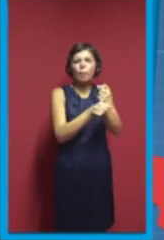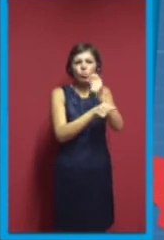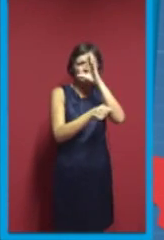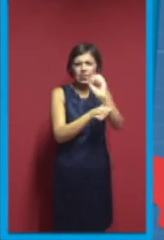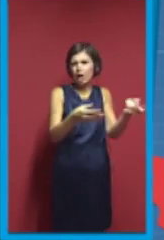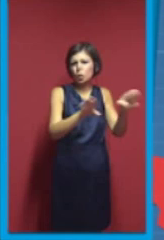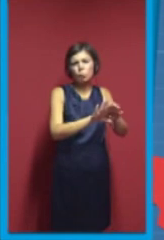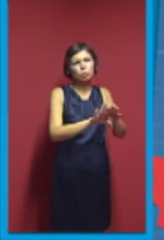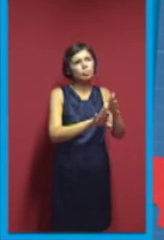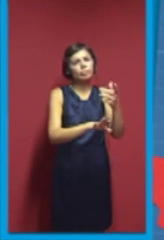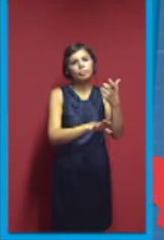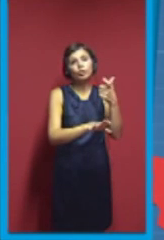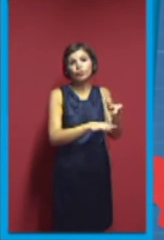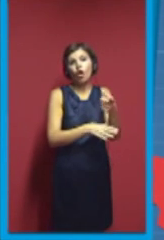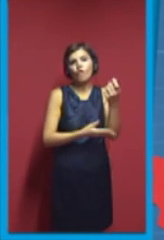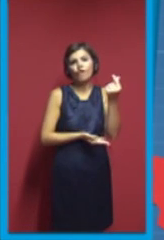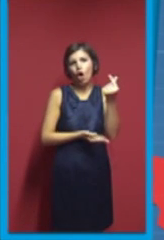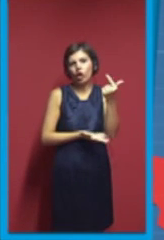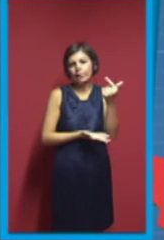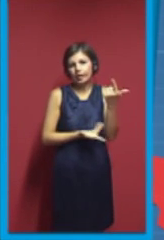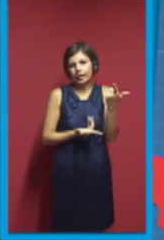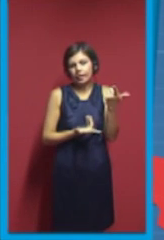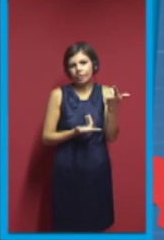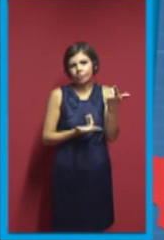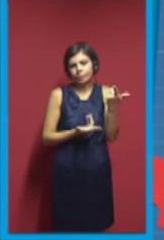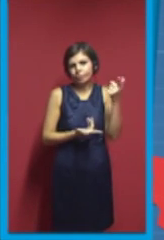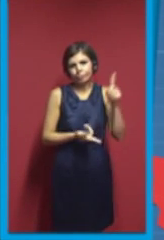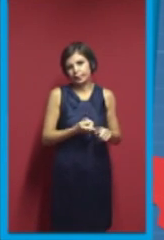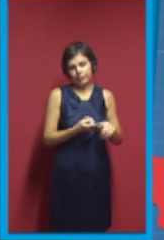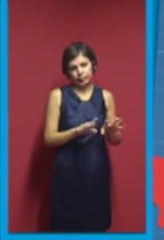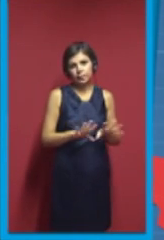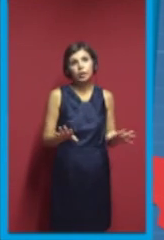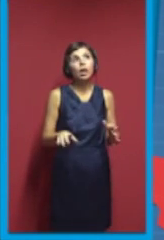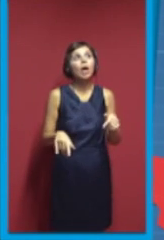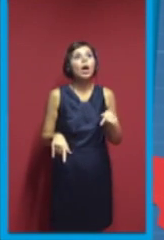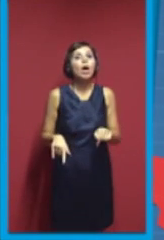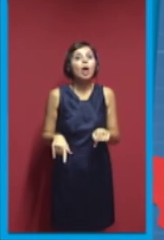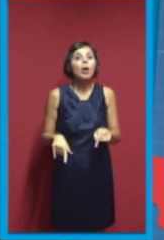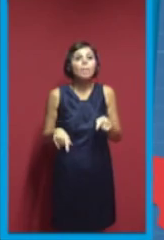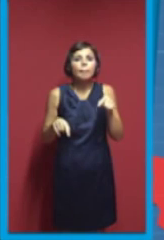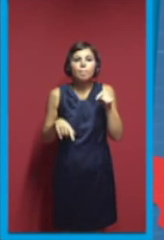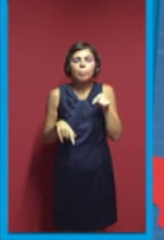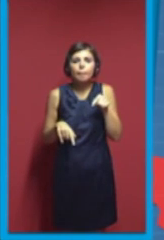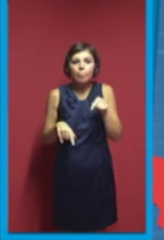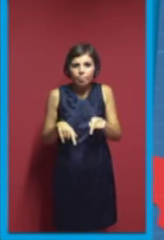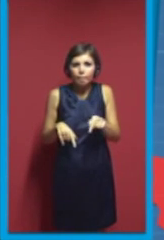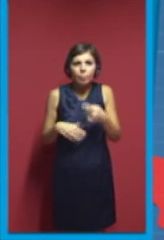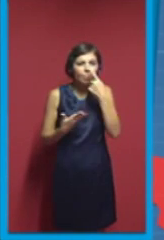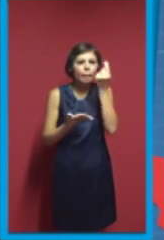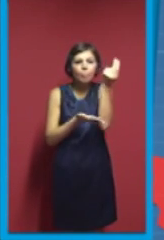right now, most of the, well, all of the designs are actually made by community.